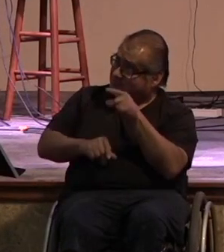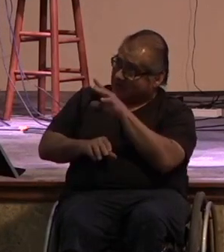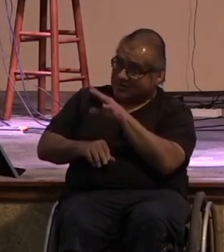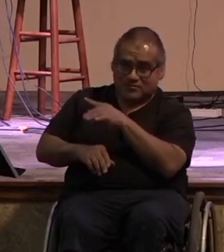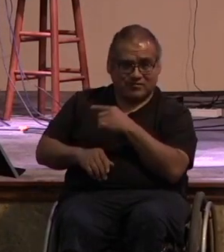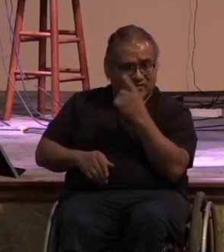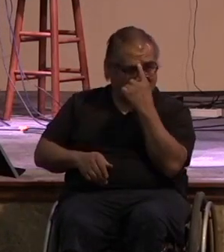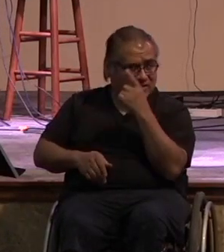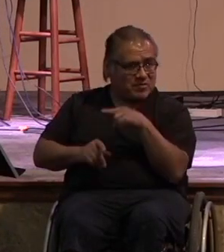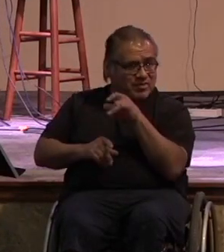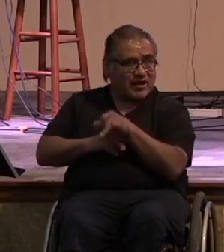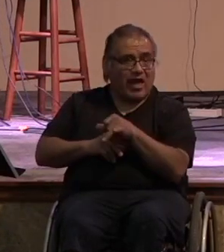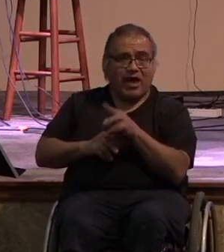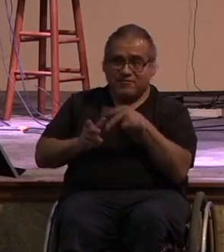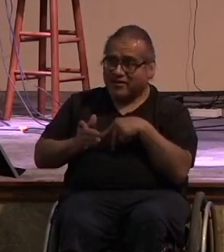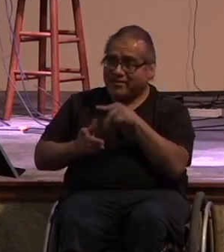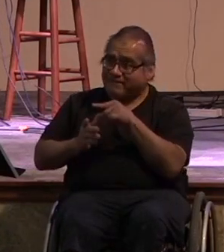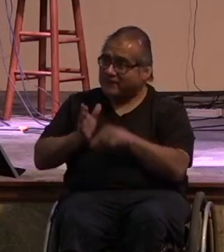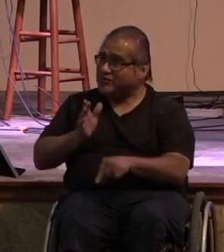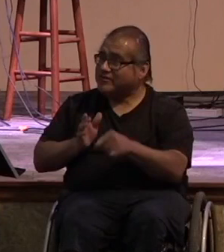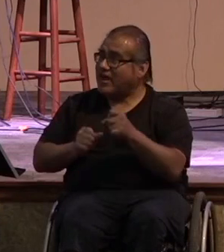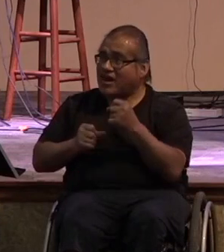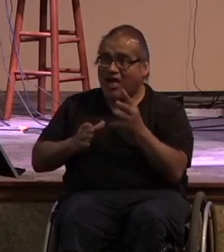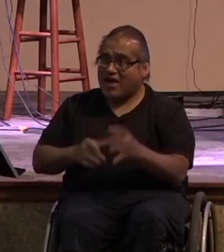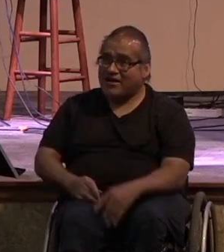have ever thought about that i've read this verse a bunch